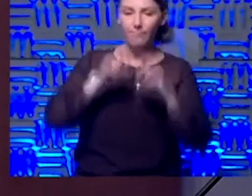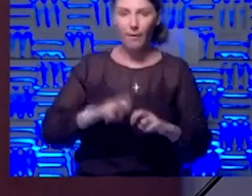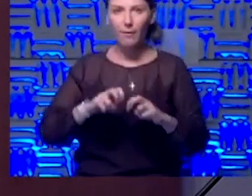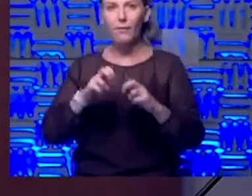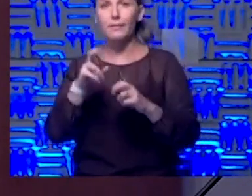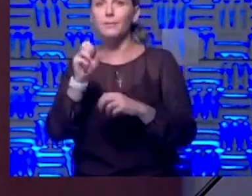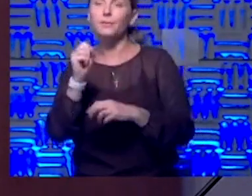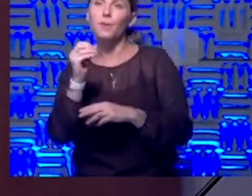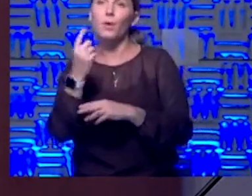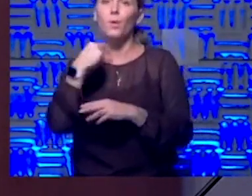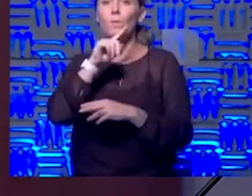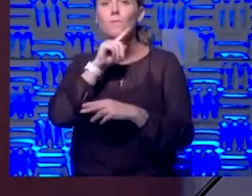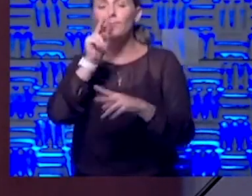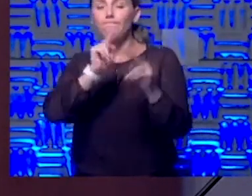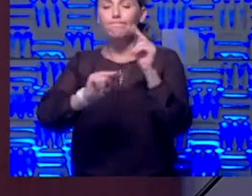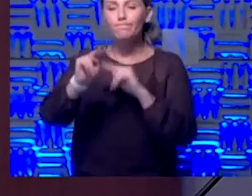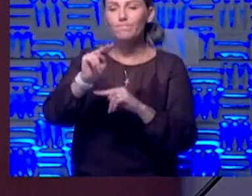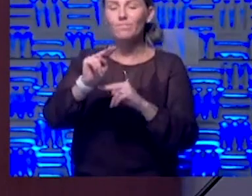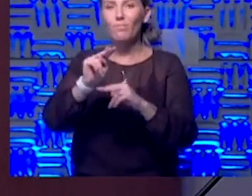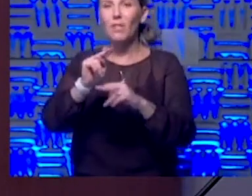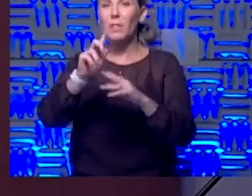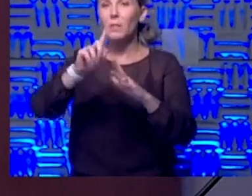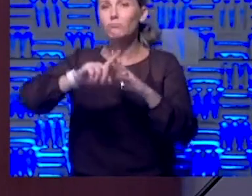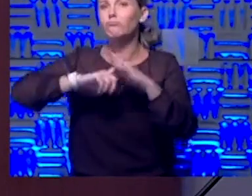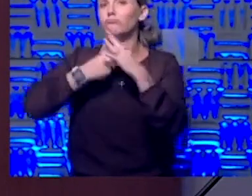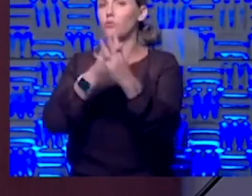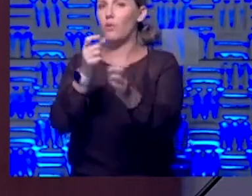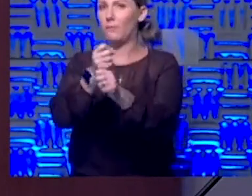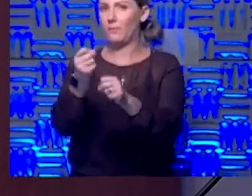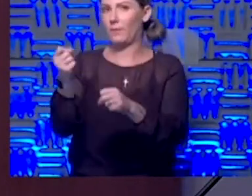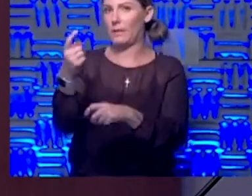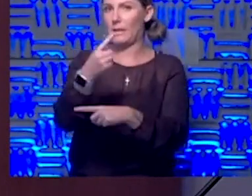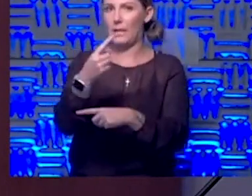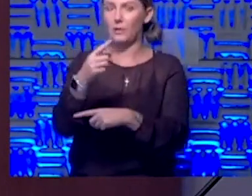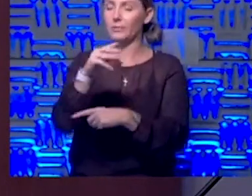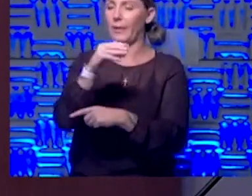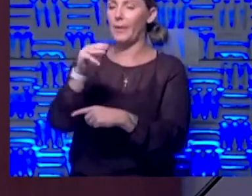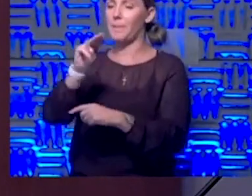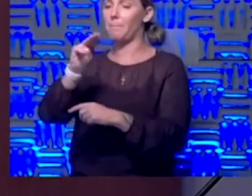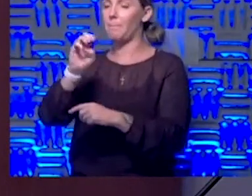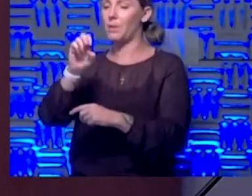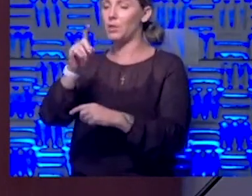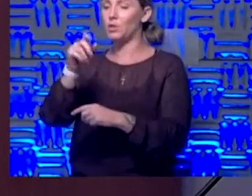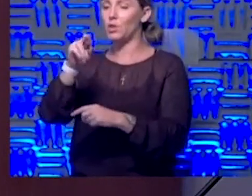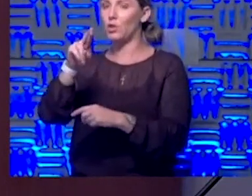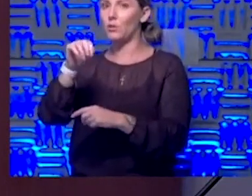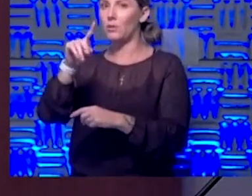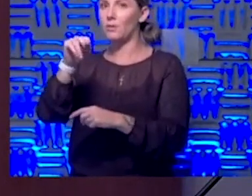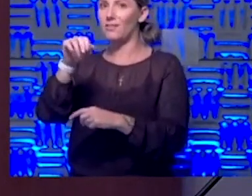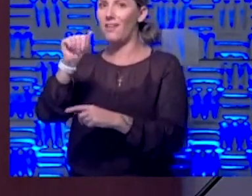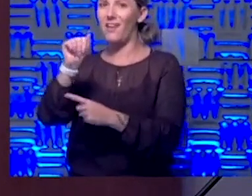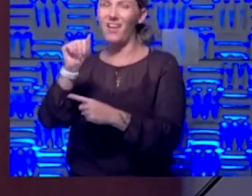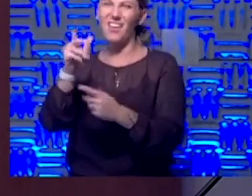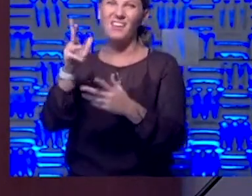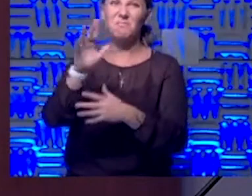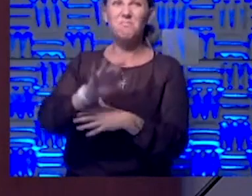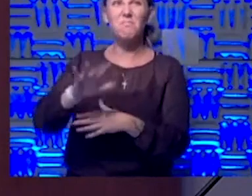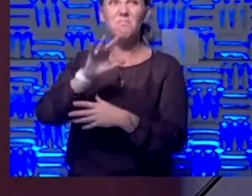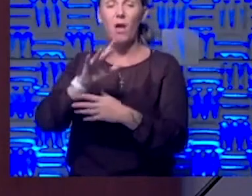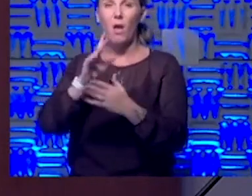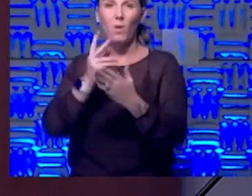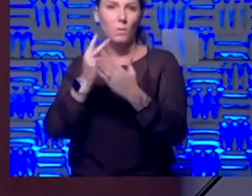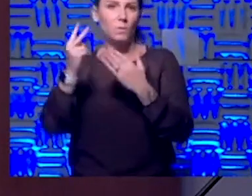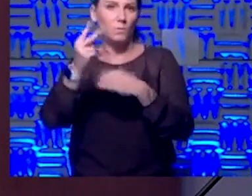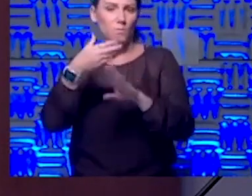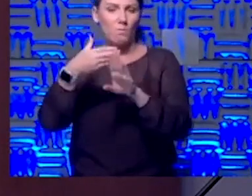you know, we're looking into the beginning of next year. Yeah. and the Moderna vaccine is only about a week ahead or two weeks ahead. So